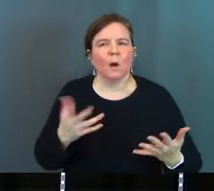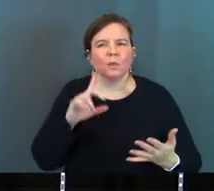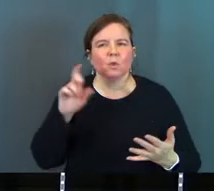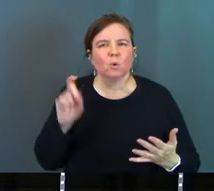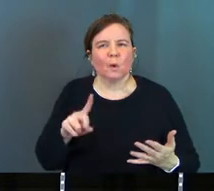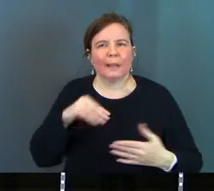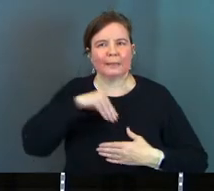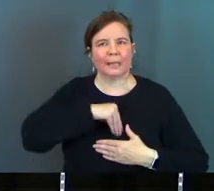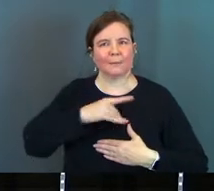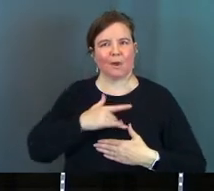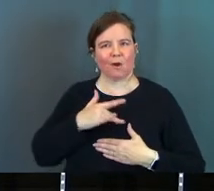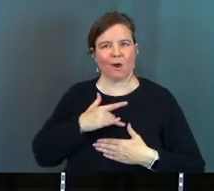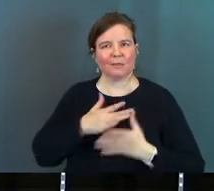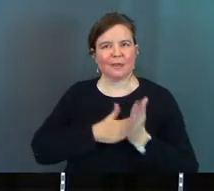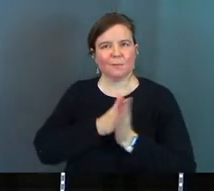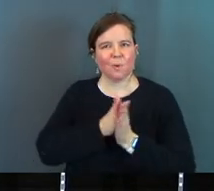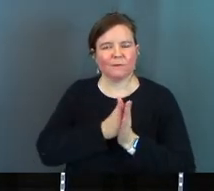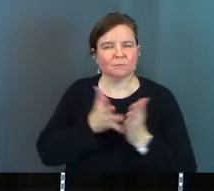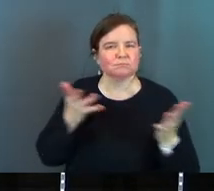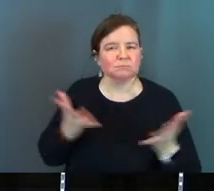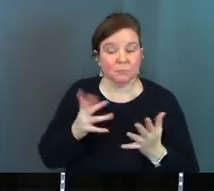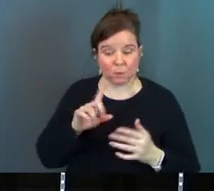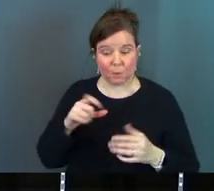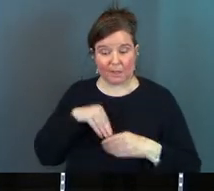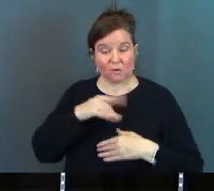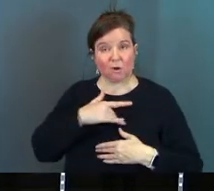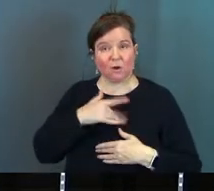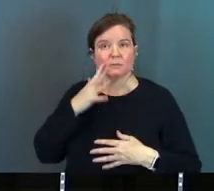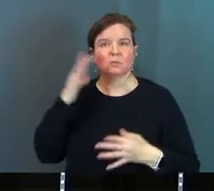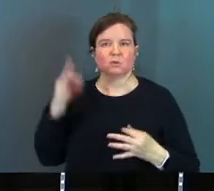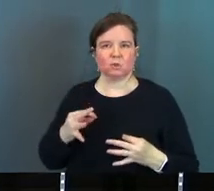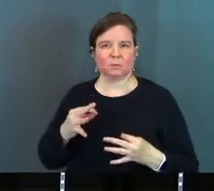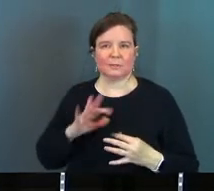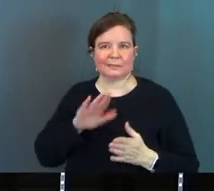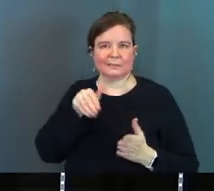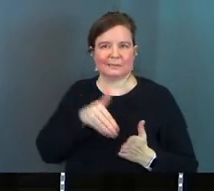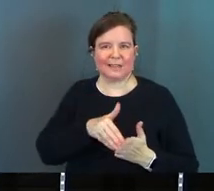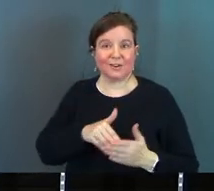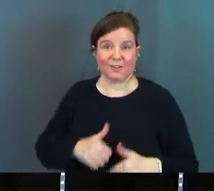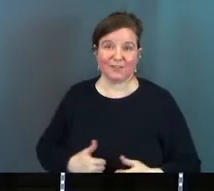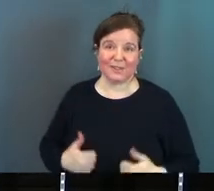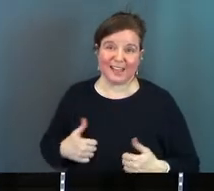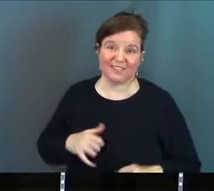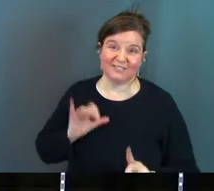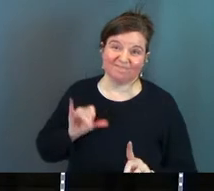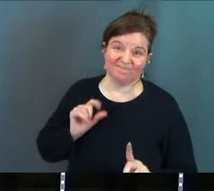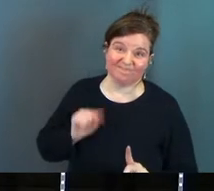the question that's in my heart see the question that's in your heart that determines what's the center of your life